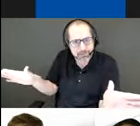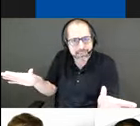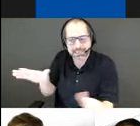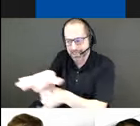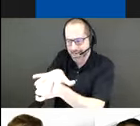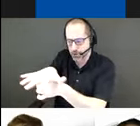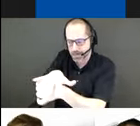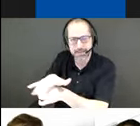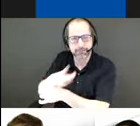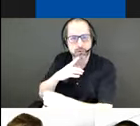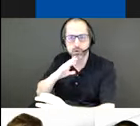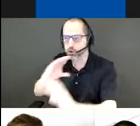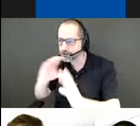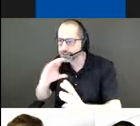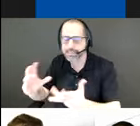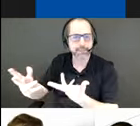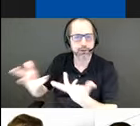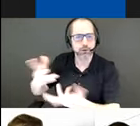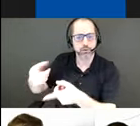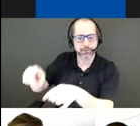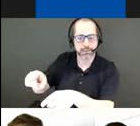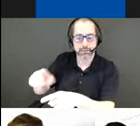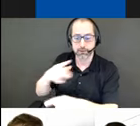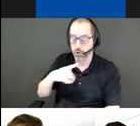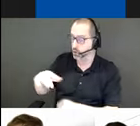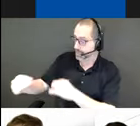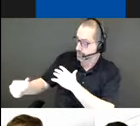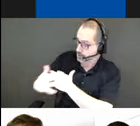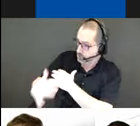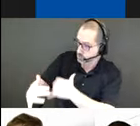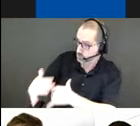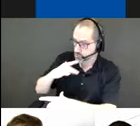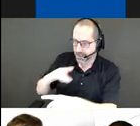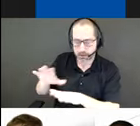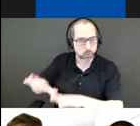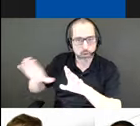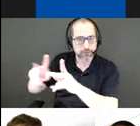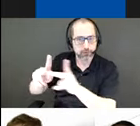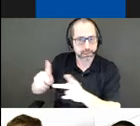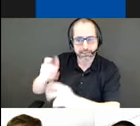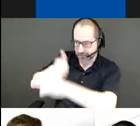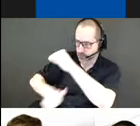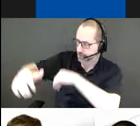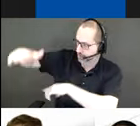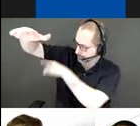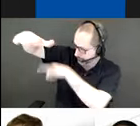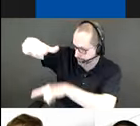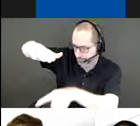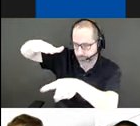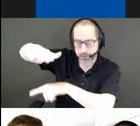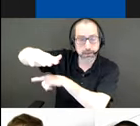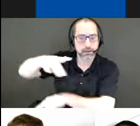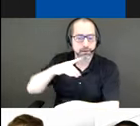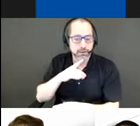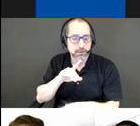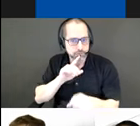take place. Waking the Shore works with the incredible spaces under the gardener to celebrate the potential for human connections within this